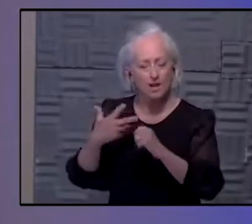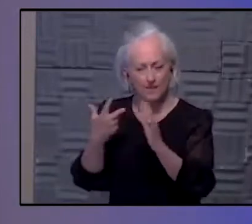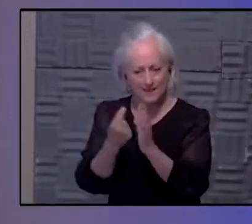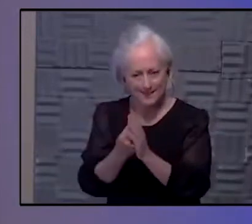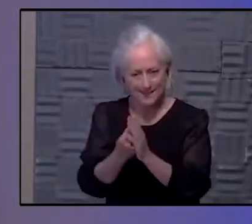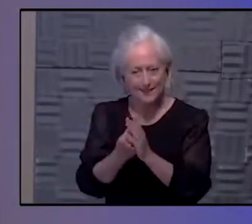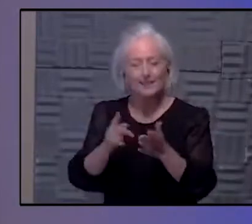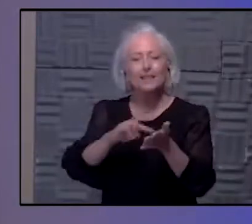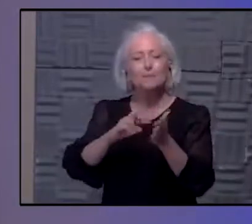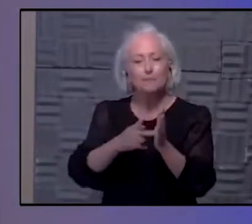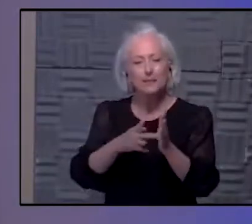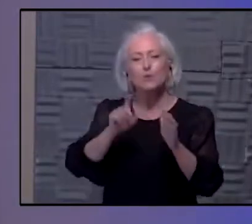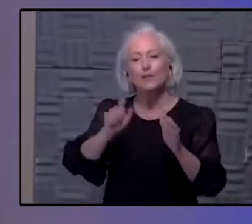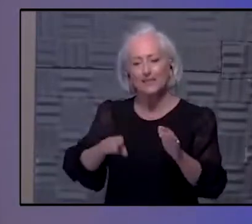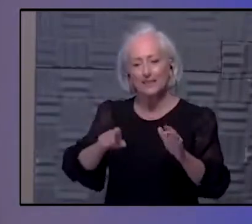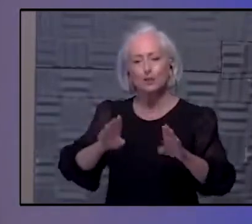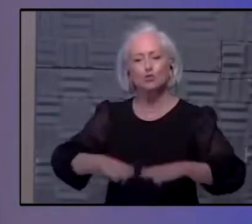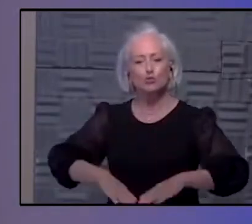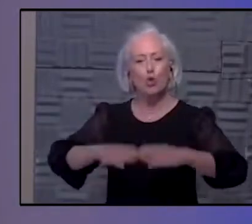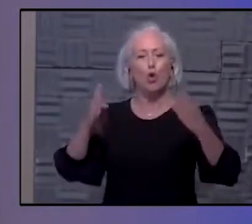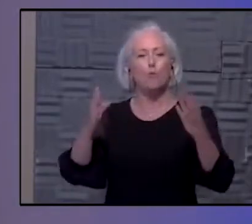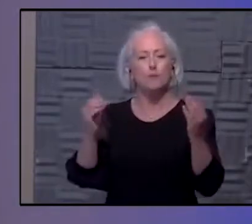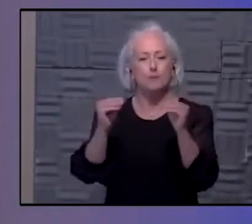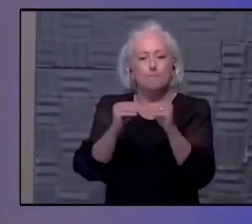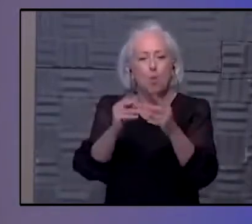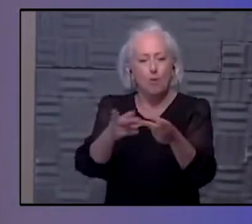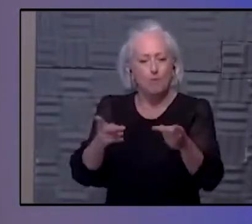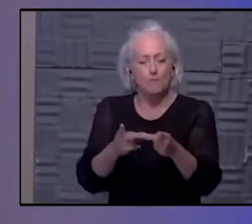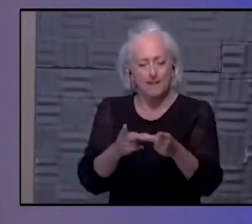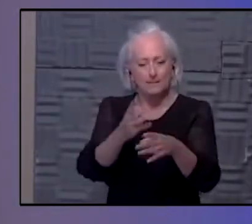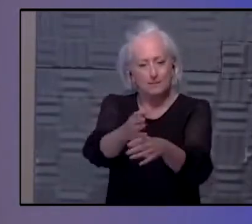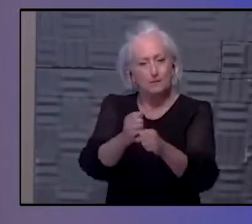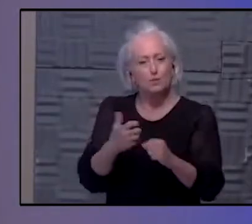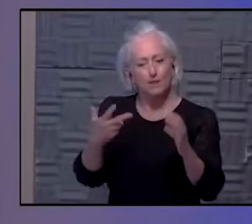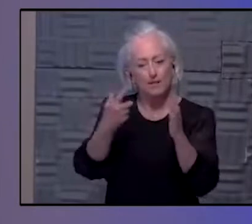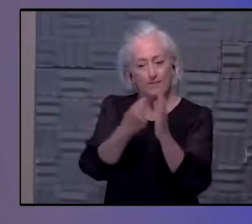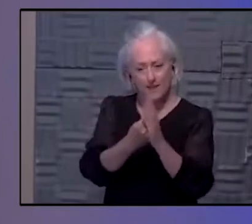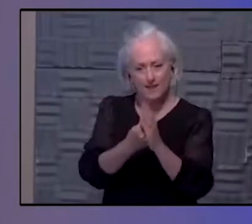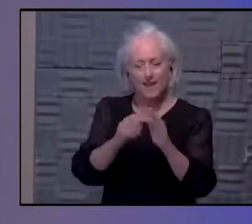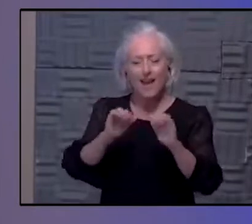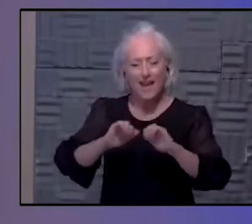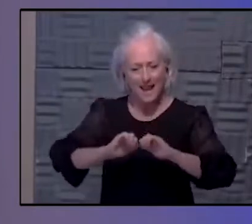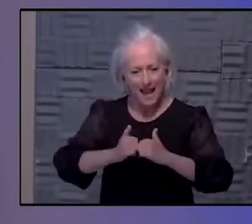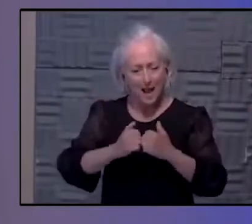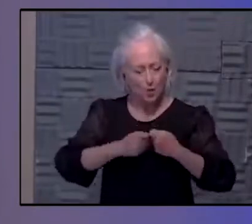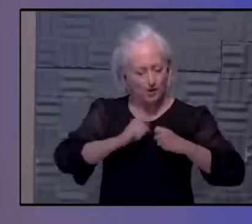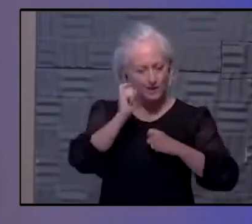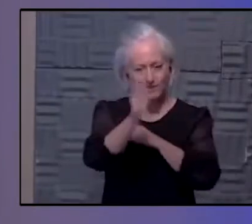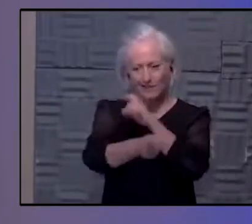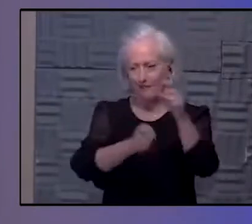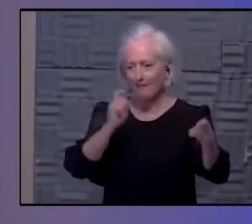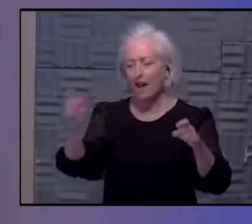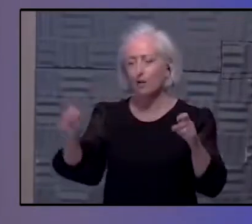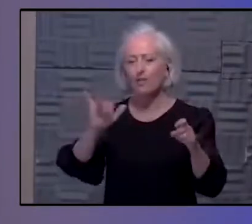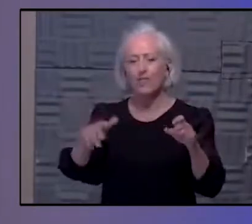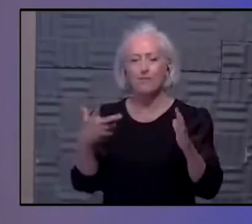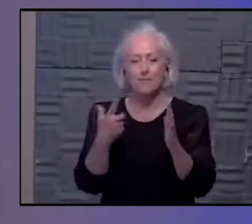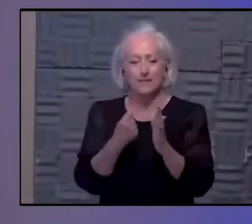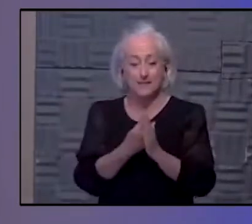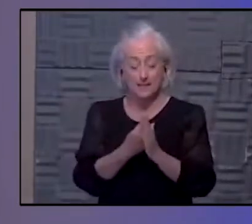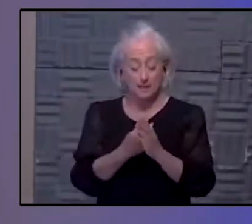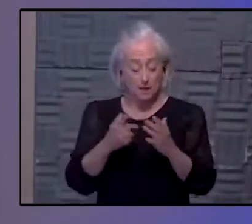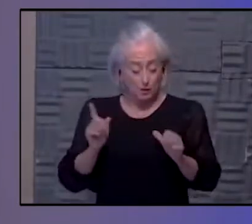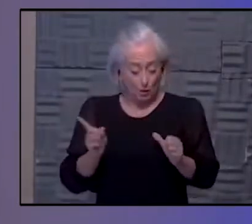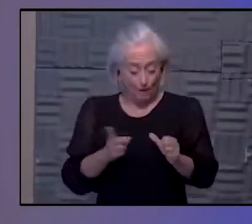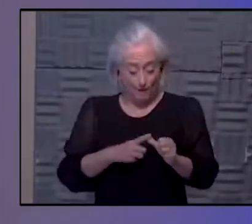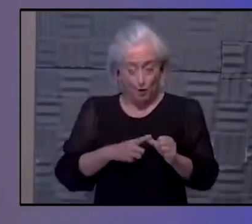access points and look at the smaller model, which is how we generally disseminate vaccines. So how do we shift from this pandemic response